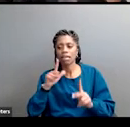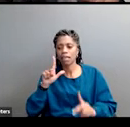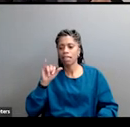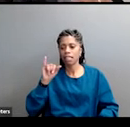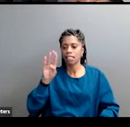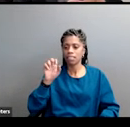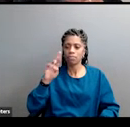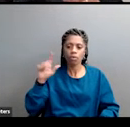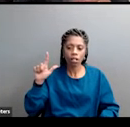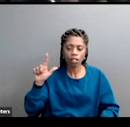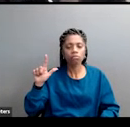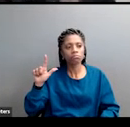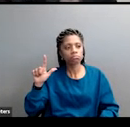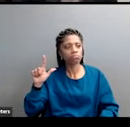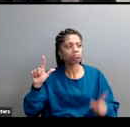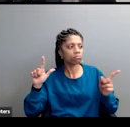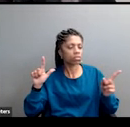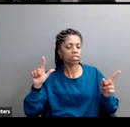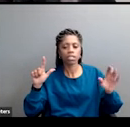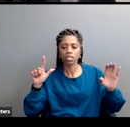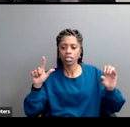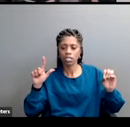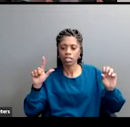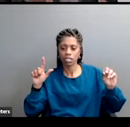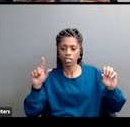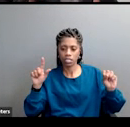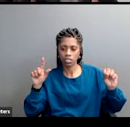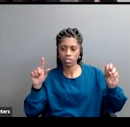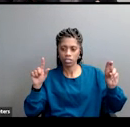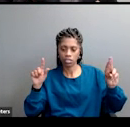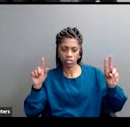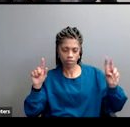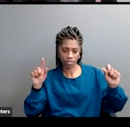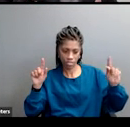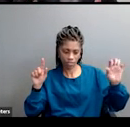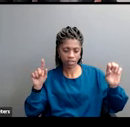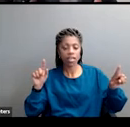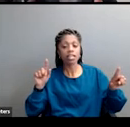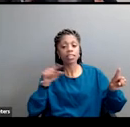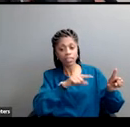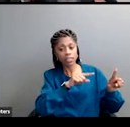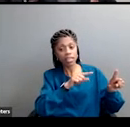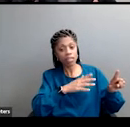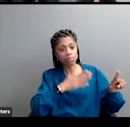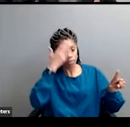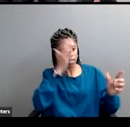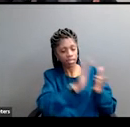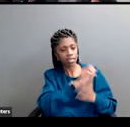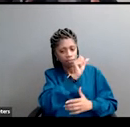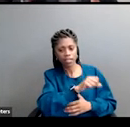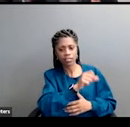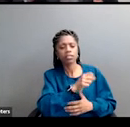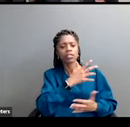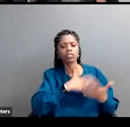little c sense conservatives believe in social progress but want to slow it